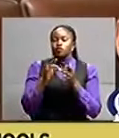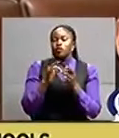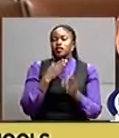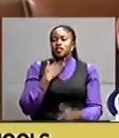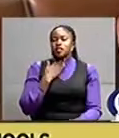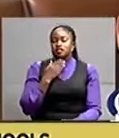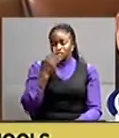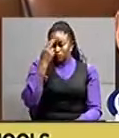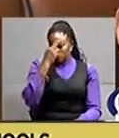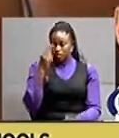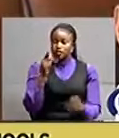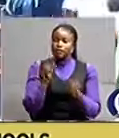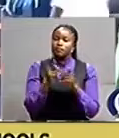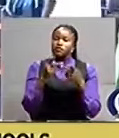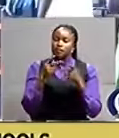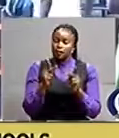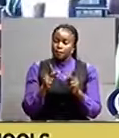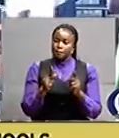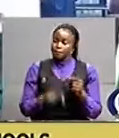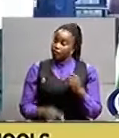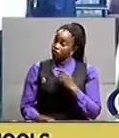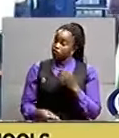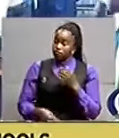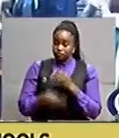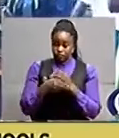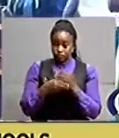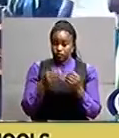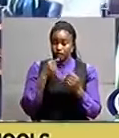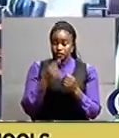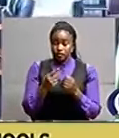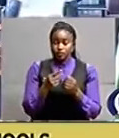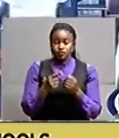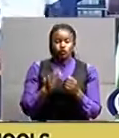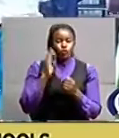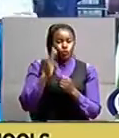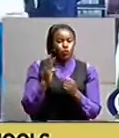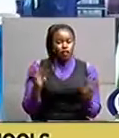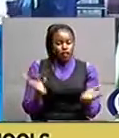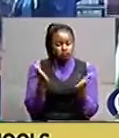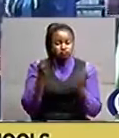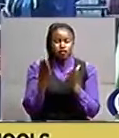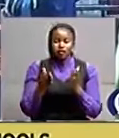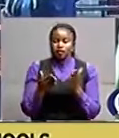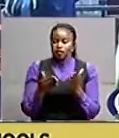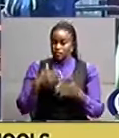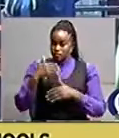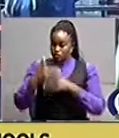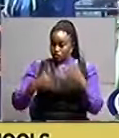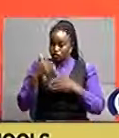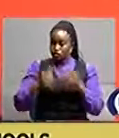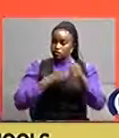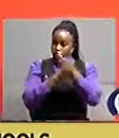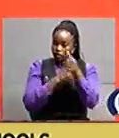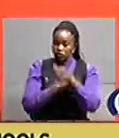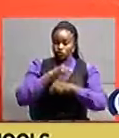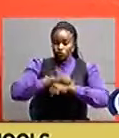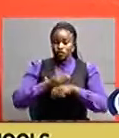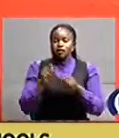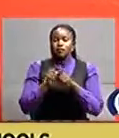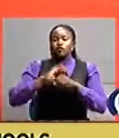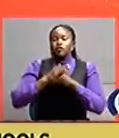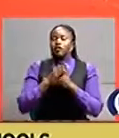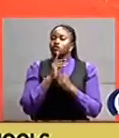started. Sylvia adds that this will expedite the process of funding the schools to ensure the beneficiaries